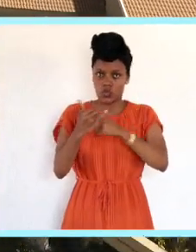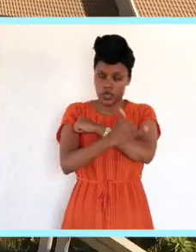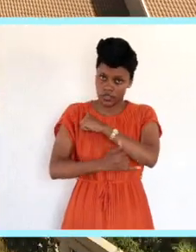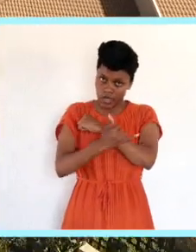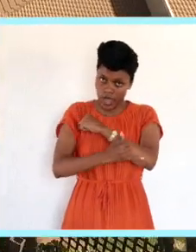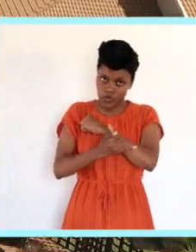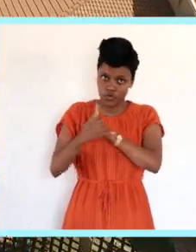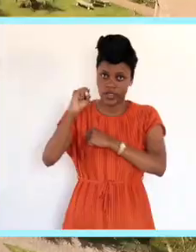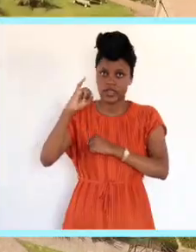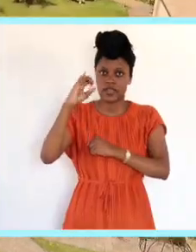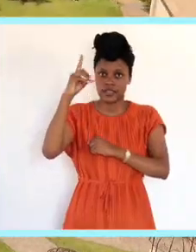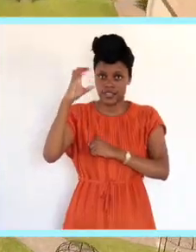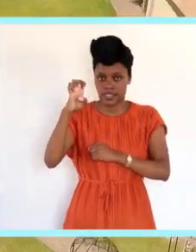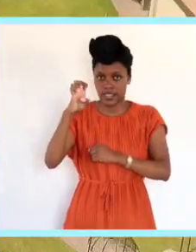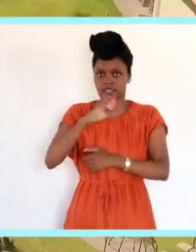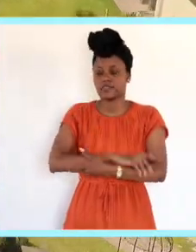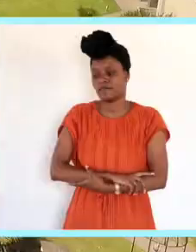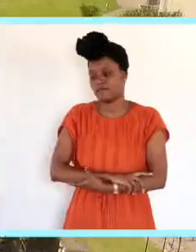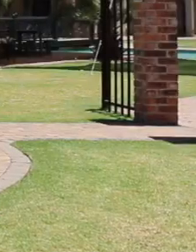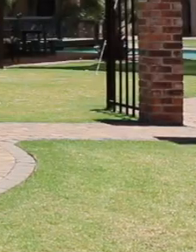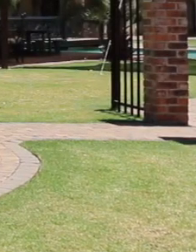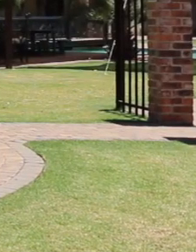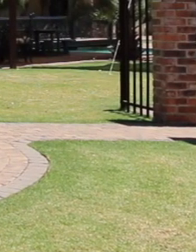without compromising your lifestyle.